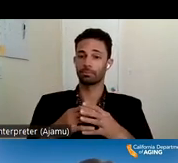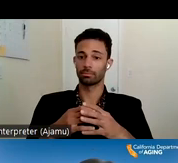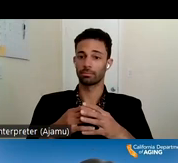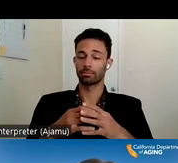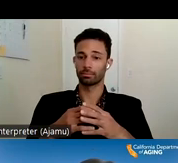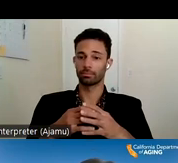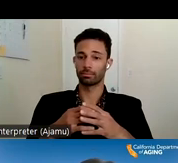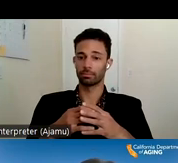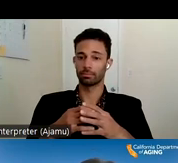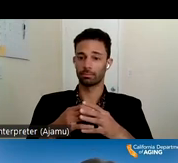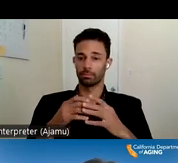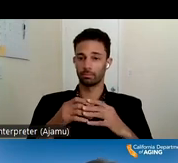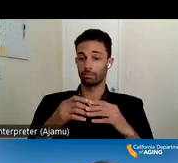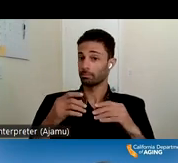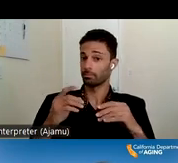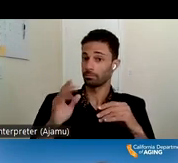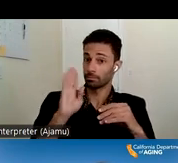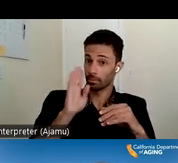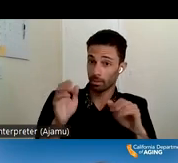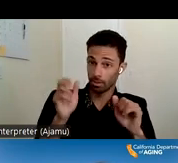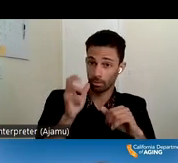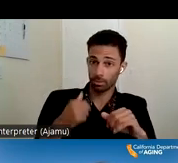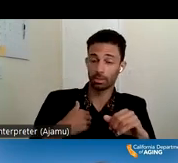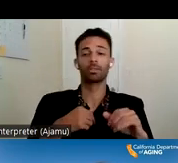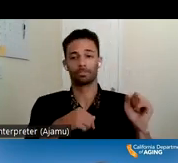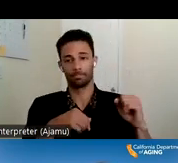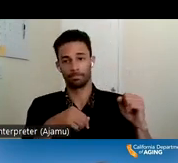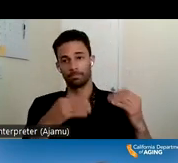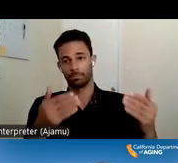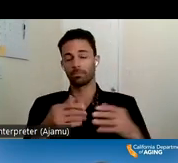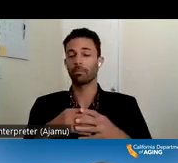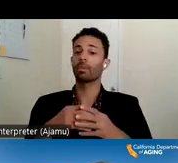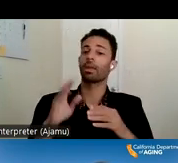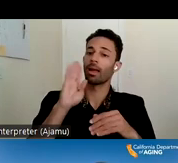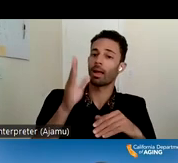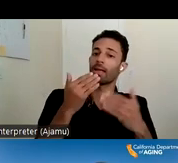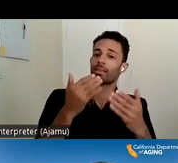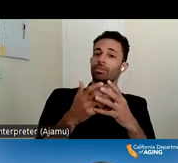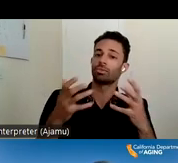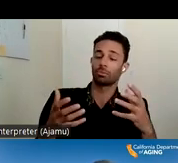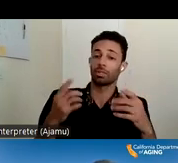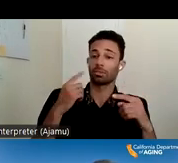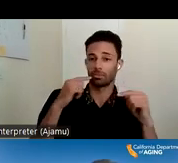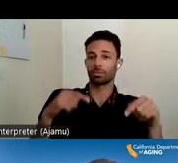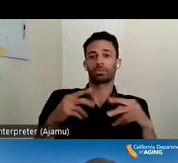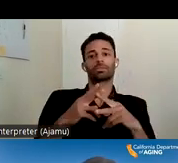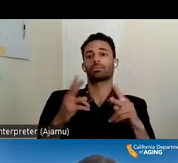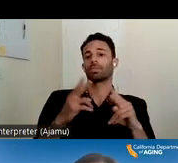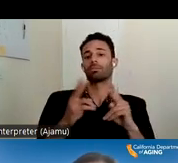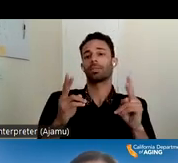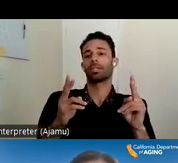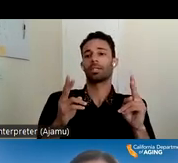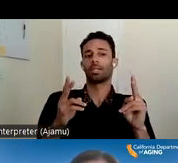go ahead i'm muted yes you can go ahead please hi thank you so much for this this has been very very um